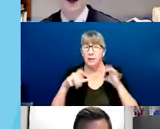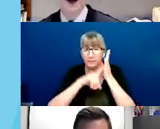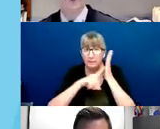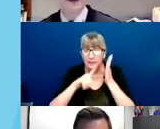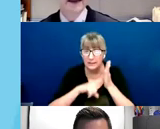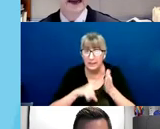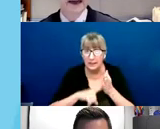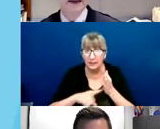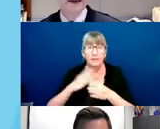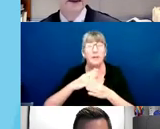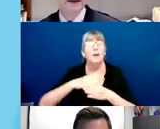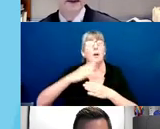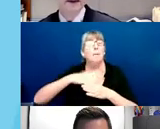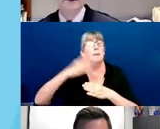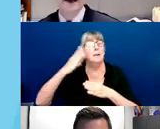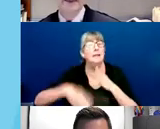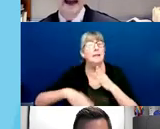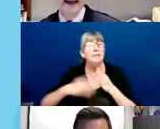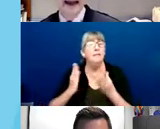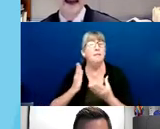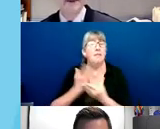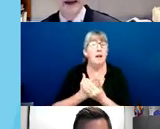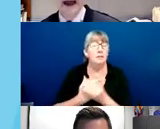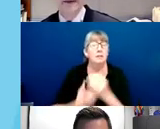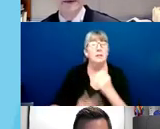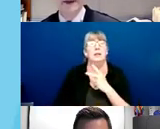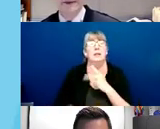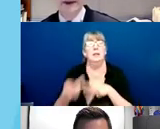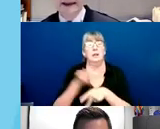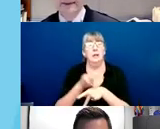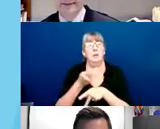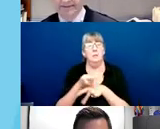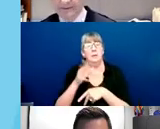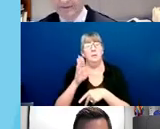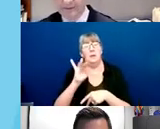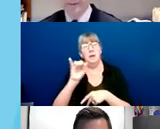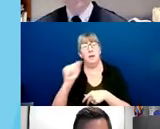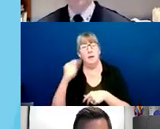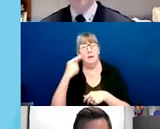are maintained by BIA on behalf of CPD.